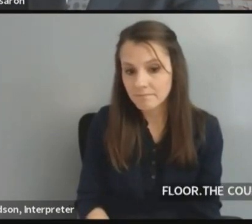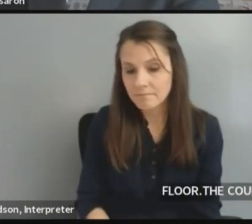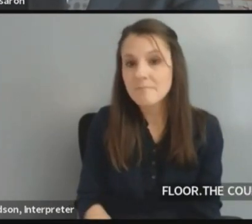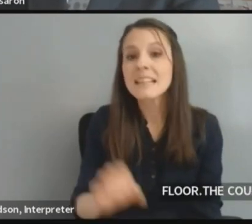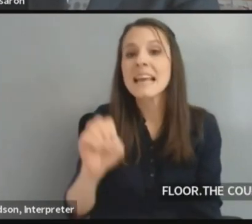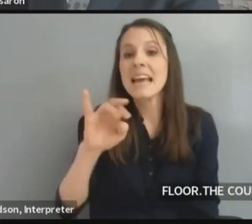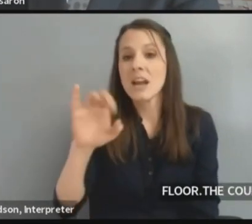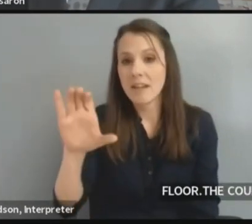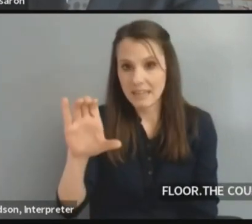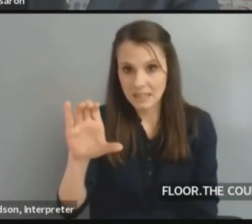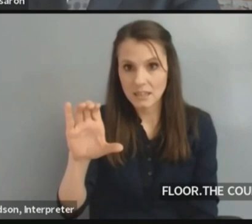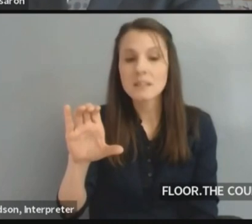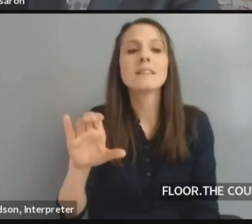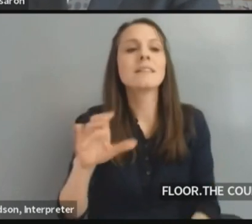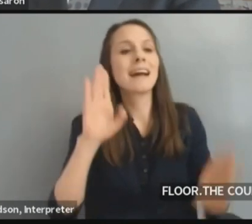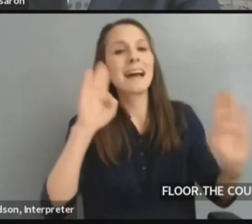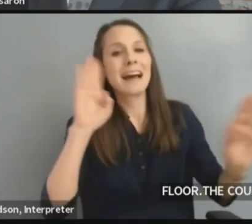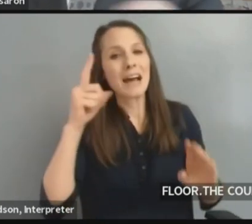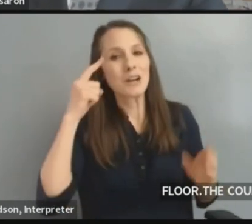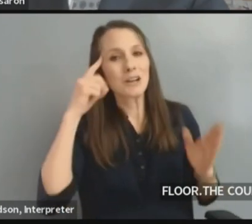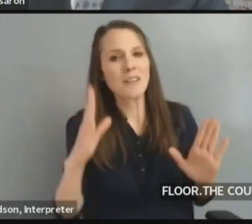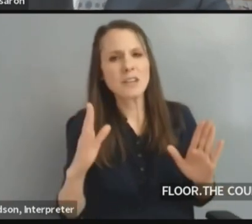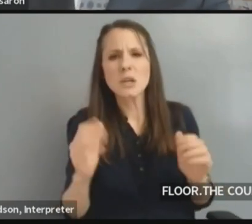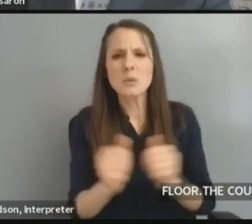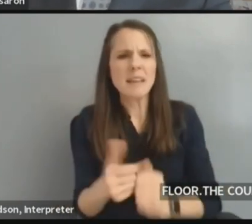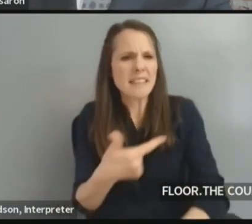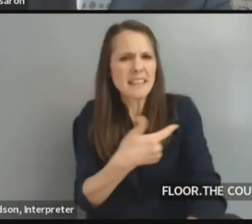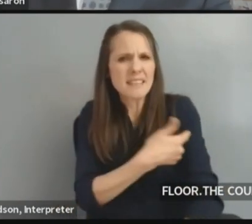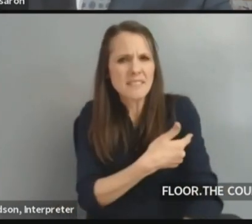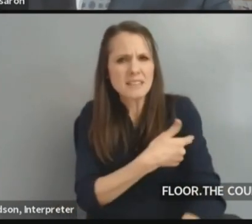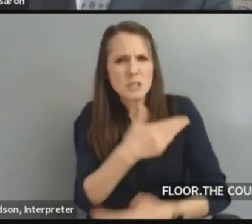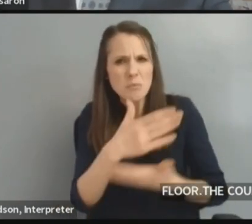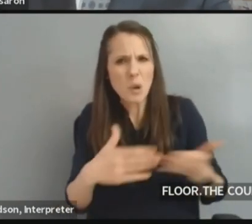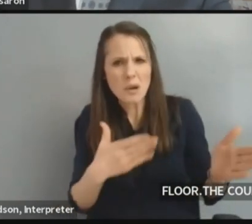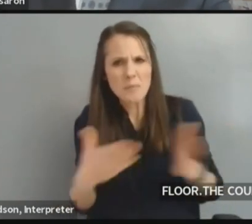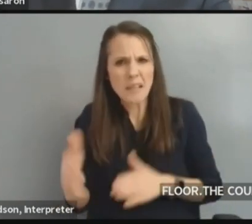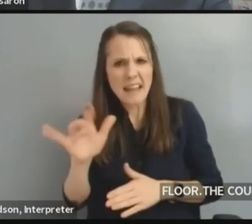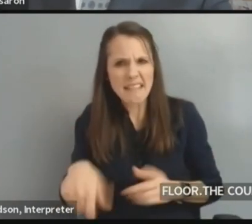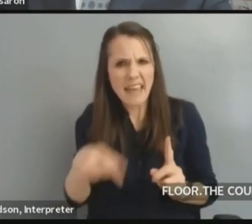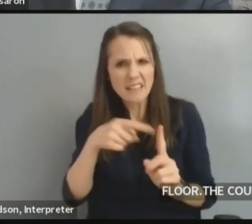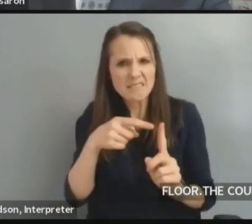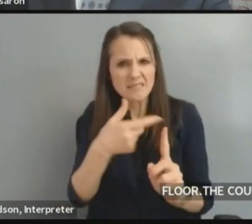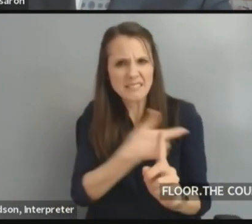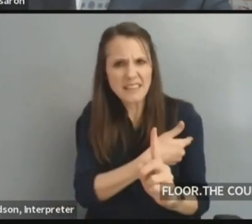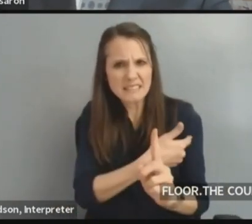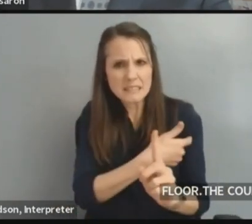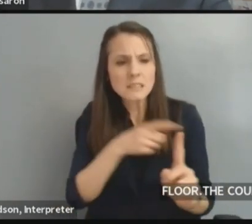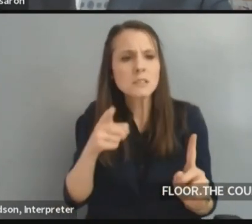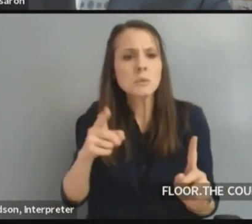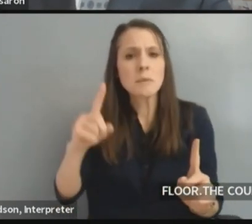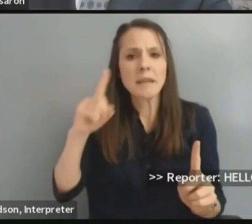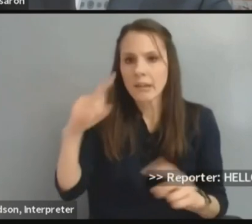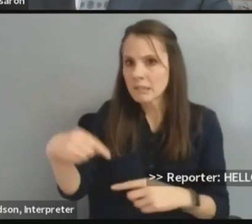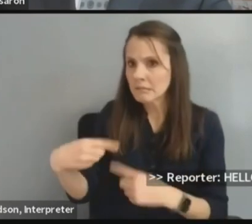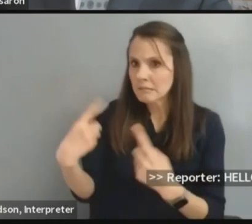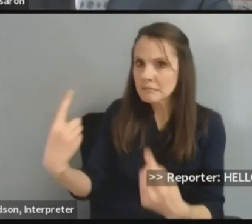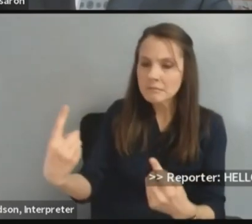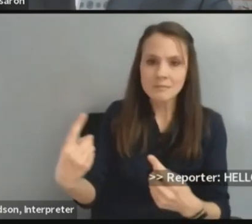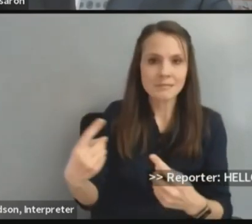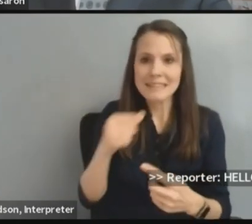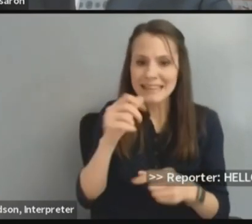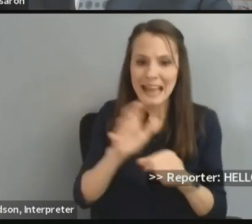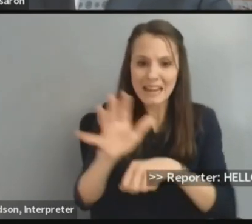Hello, Governor. I was just wondering, with the vaccine portion of this plan, we've been hearing for weeks the issues have been availability.